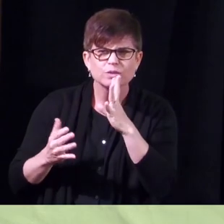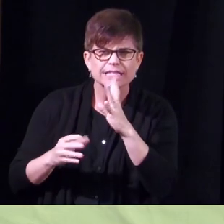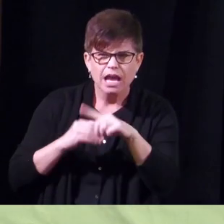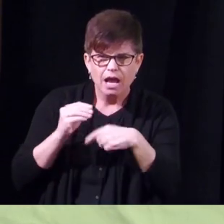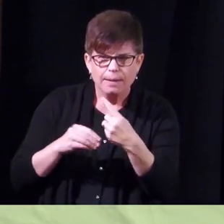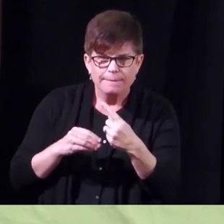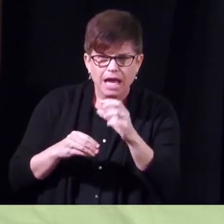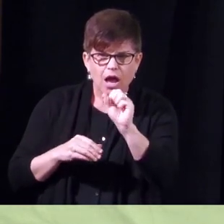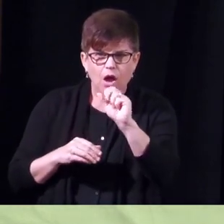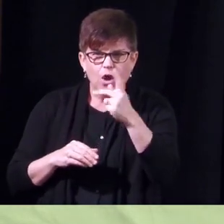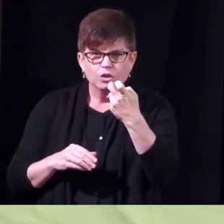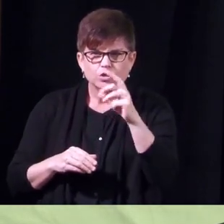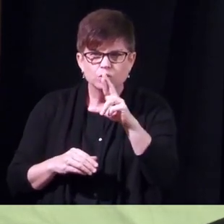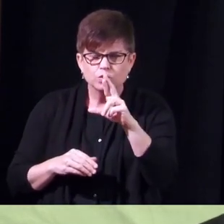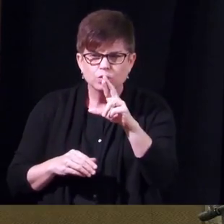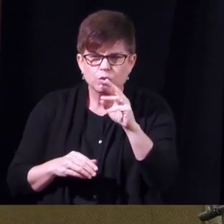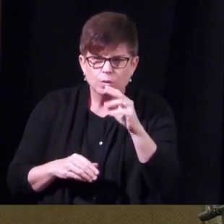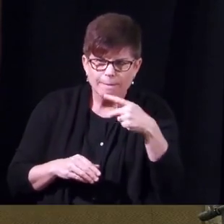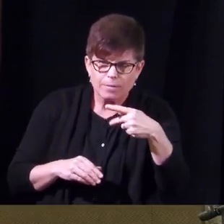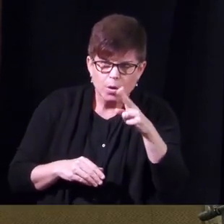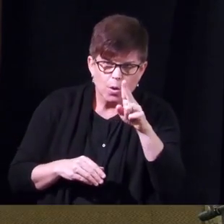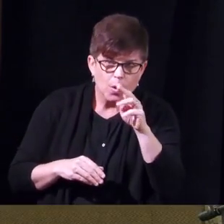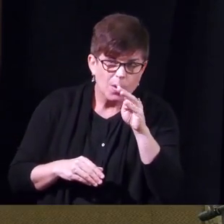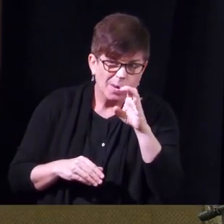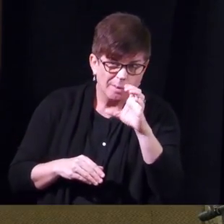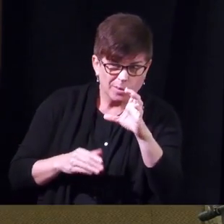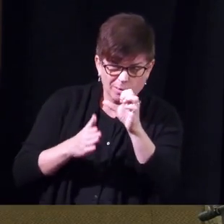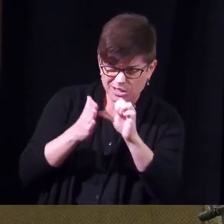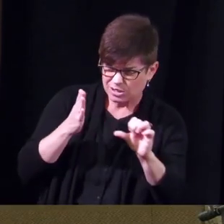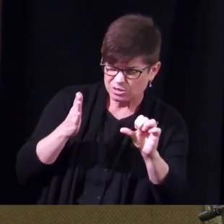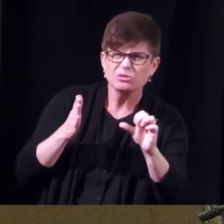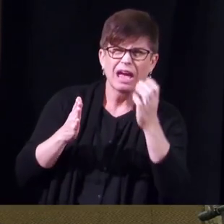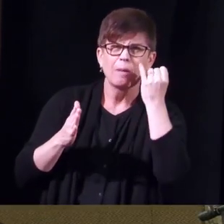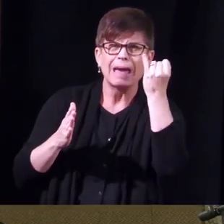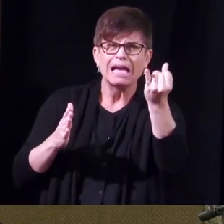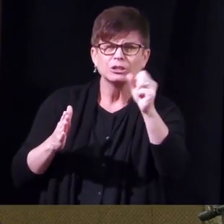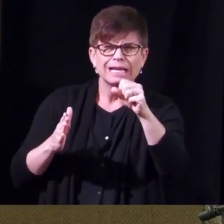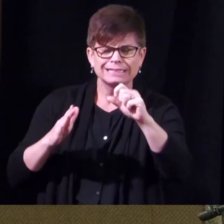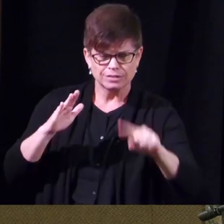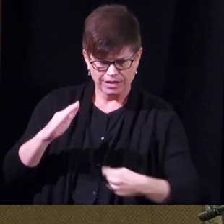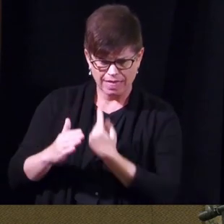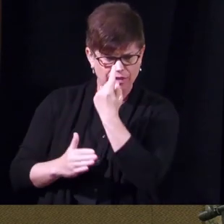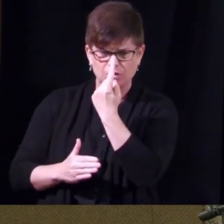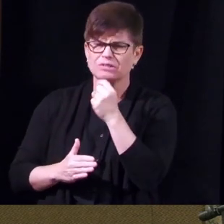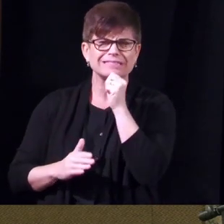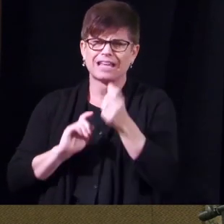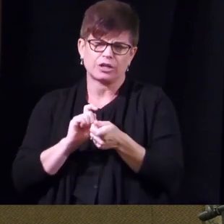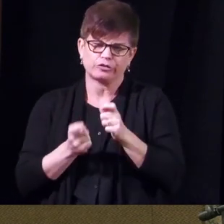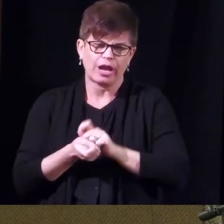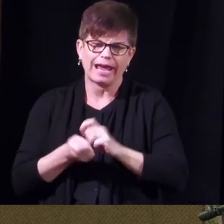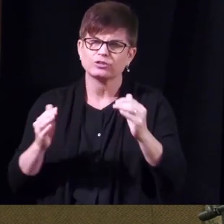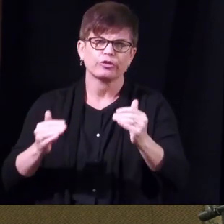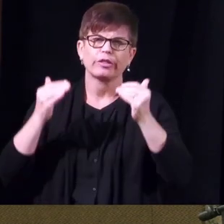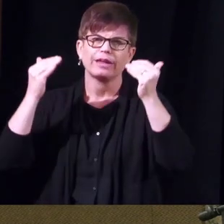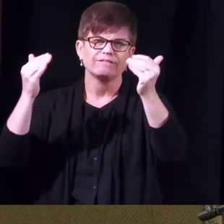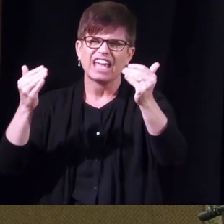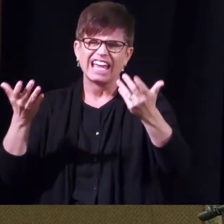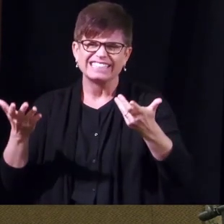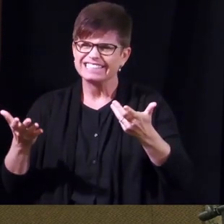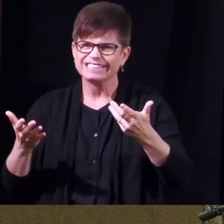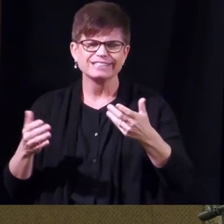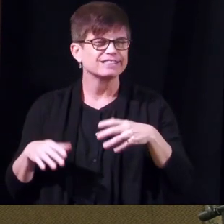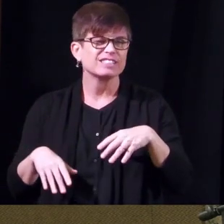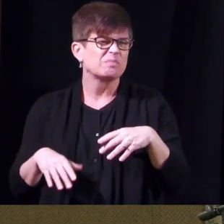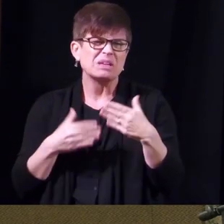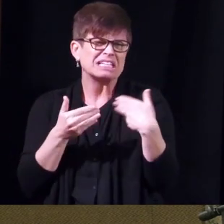suprapubic surgery if it's the catheters i i would imagine i would imagine uh it really hasn't changed very much so suprapubic catheter is pretty